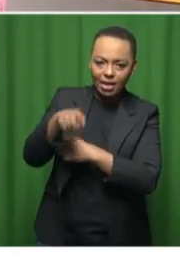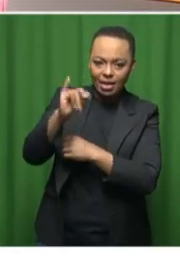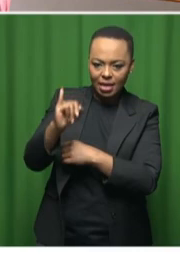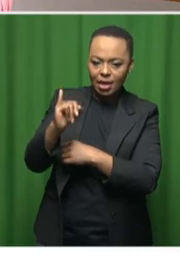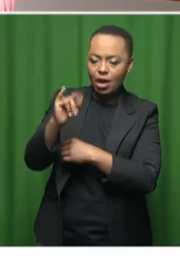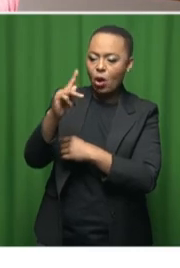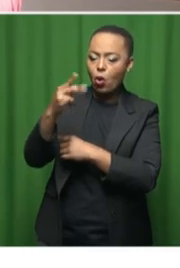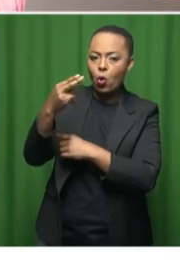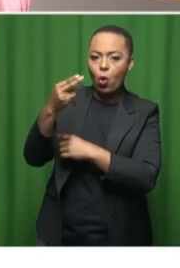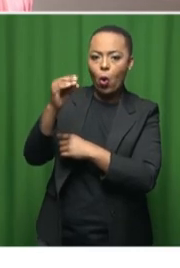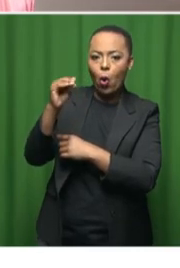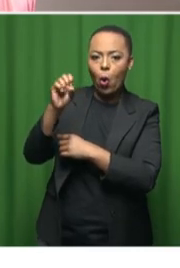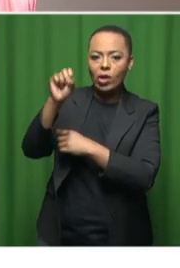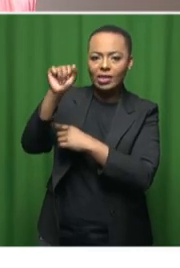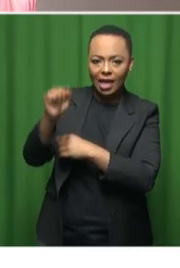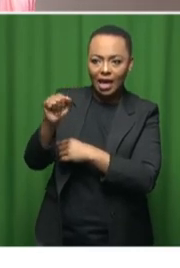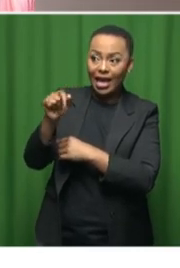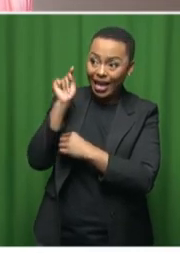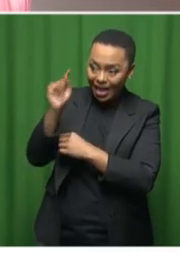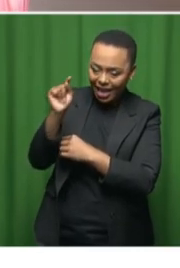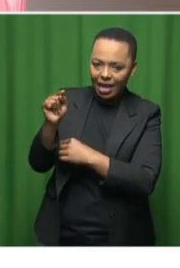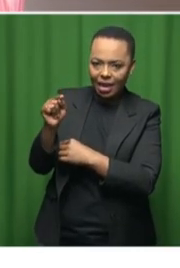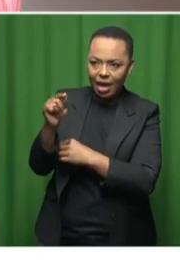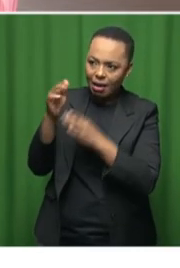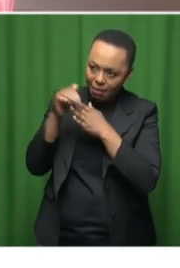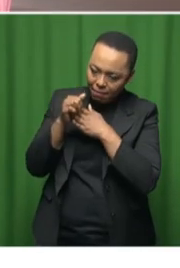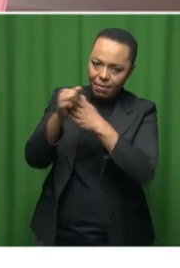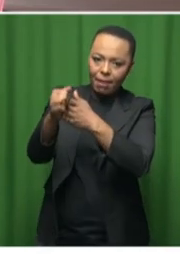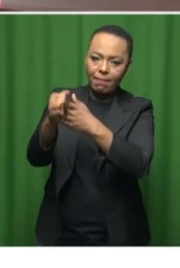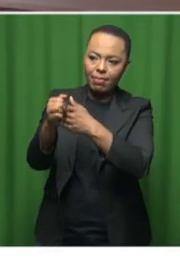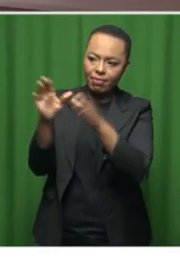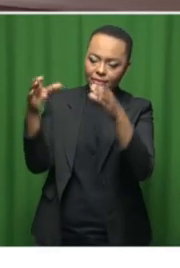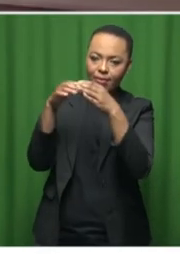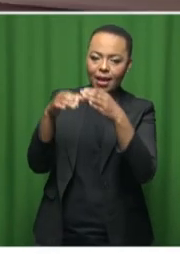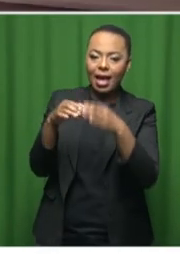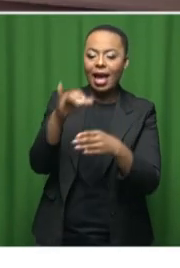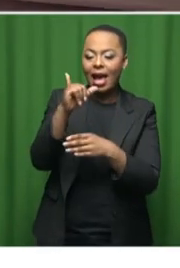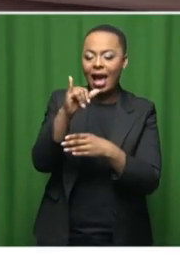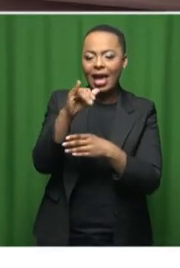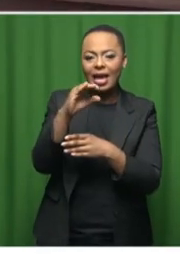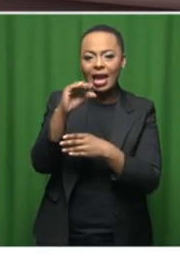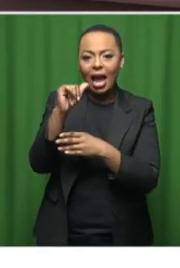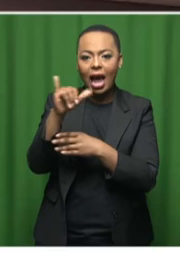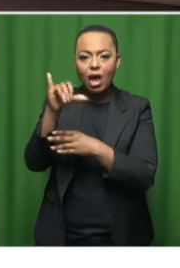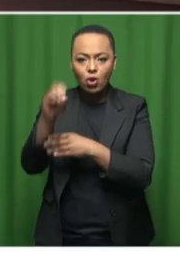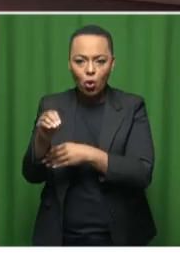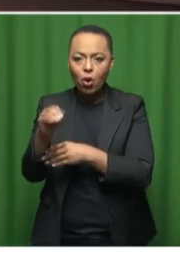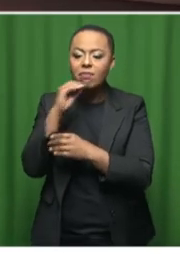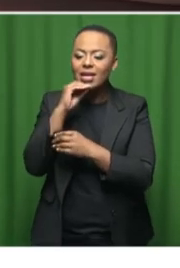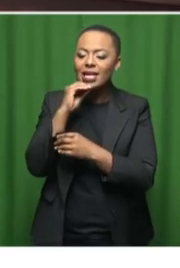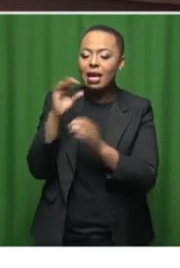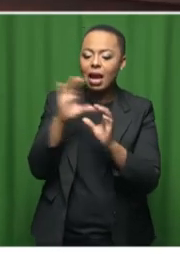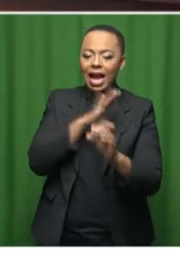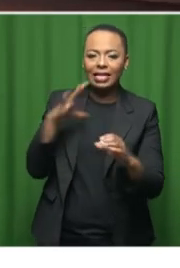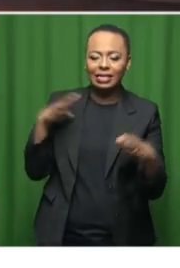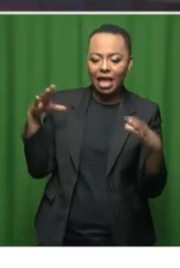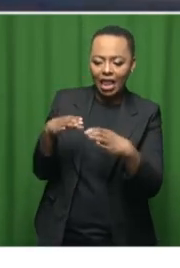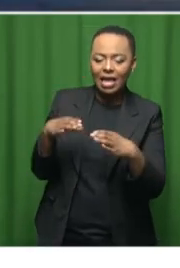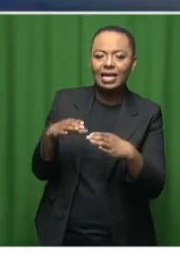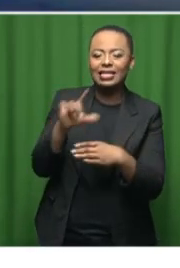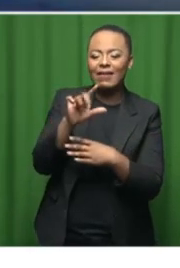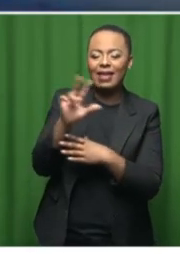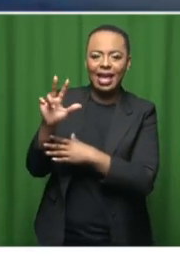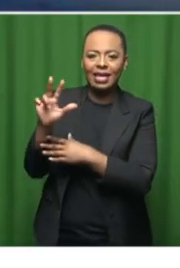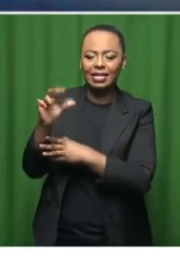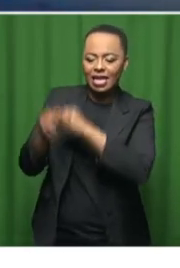preside over this assembly. Aikayo is 78 years old, and it has had